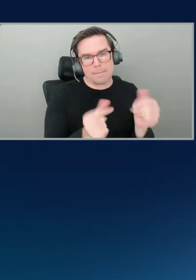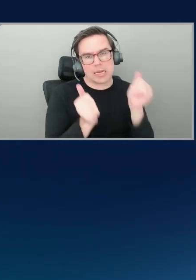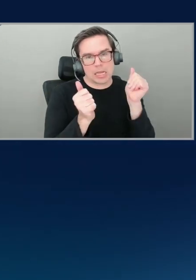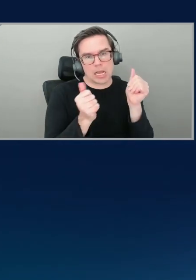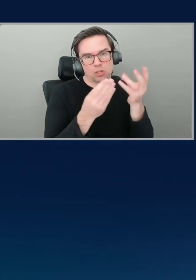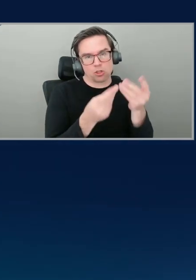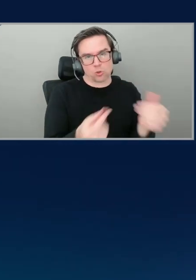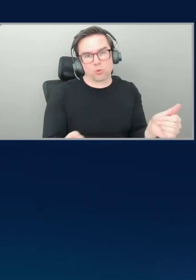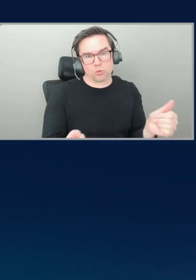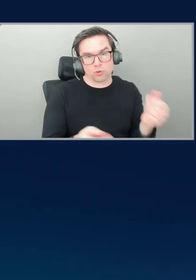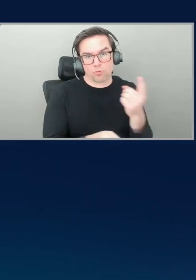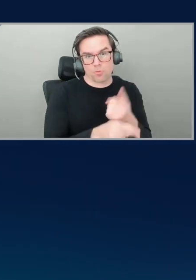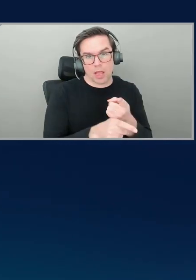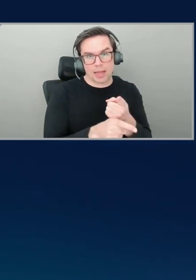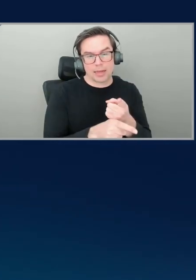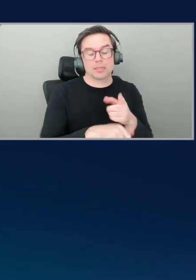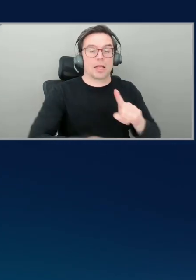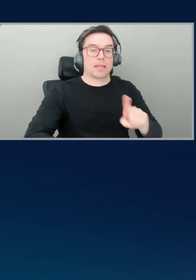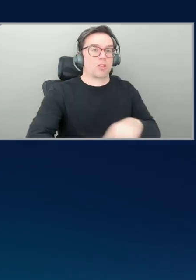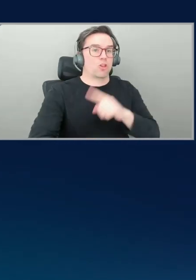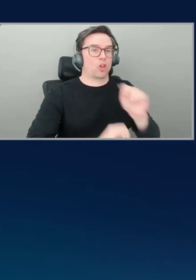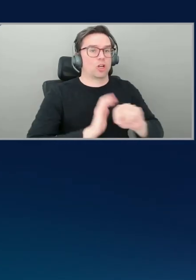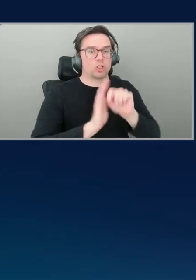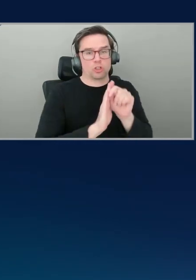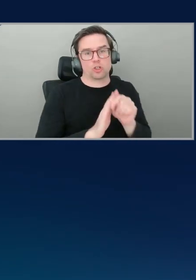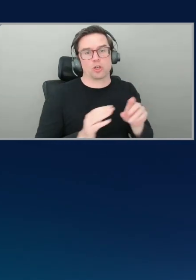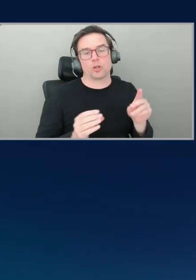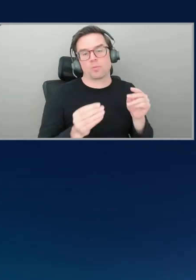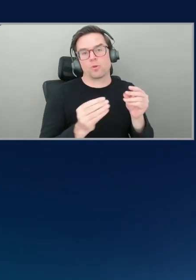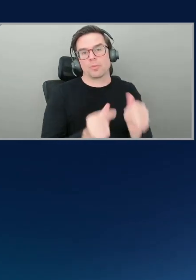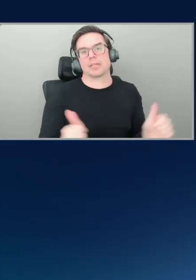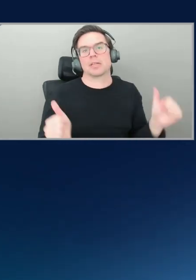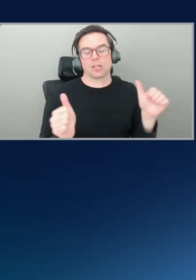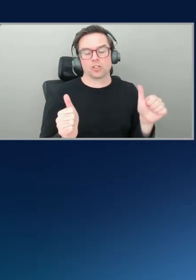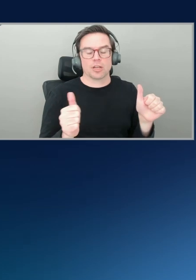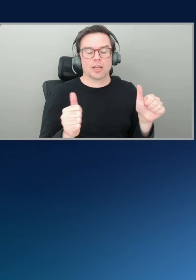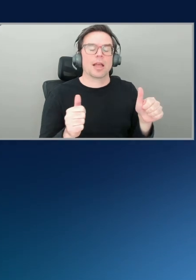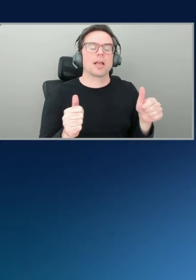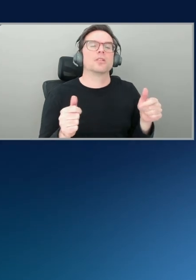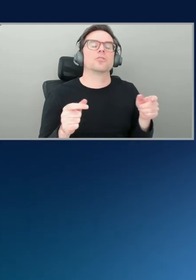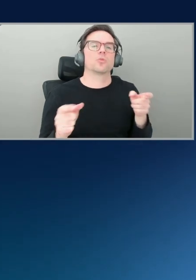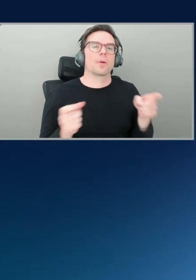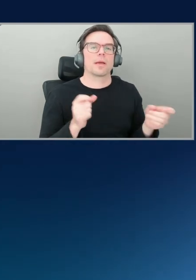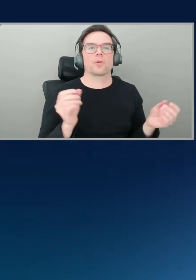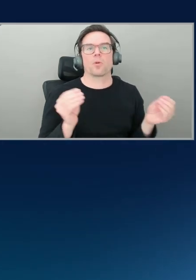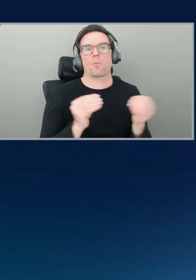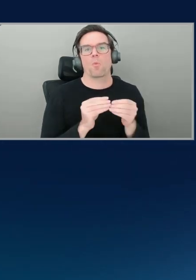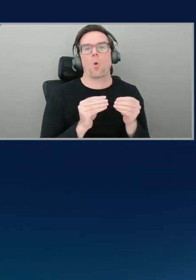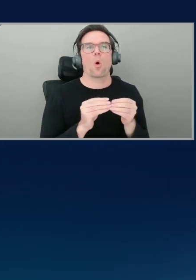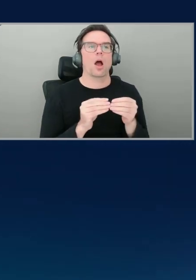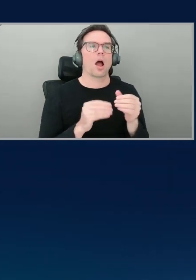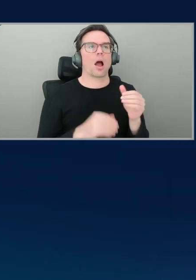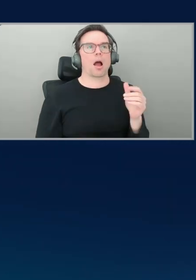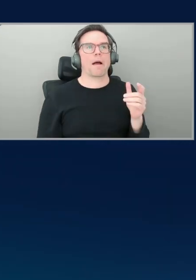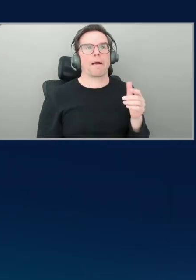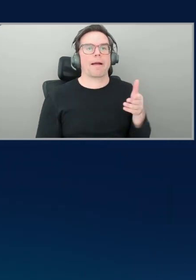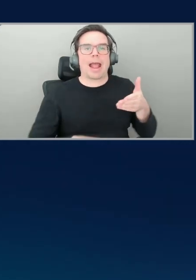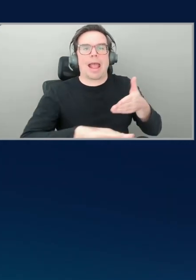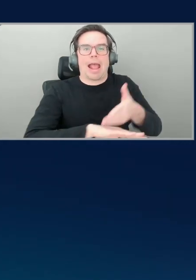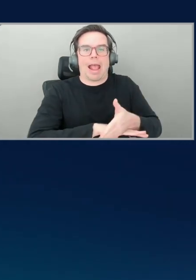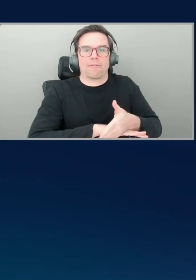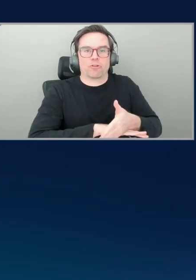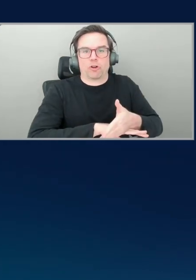long term remediation when you are more cognizant and aware of what you're doing instead of 2am.